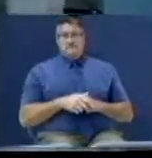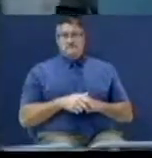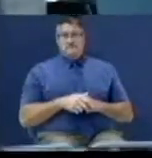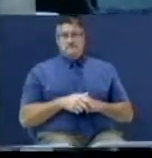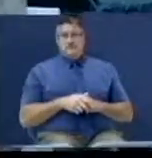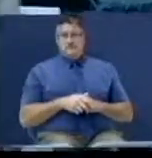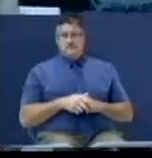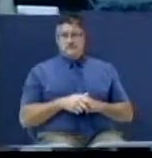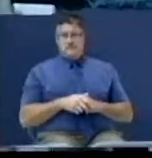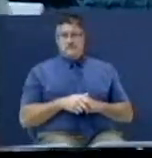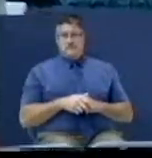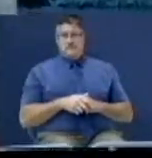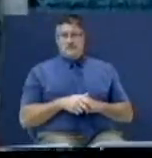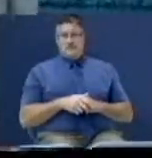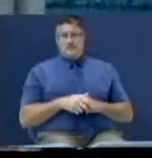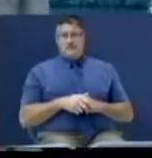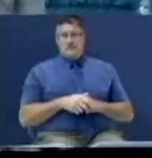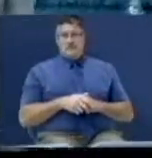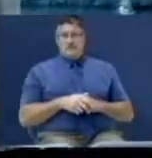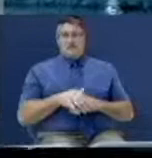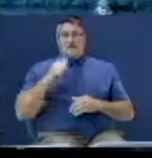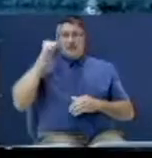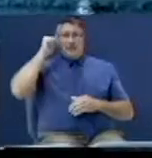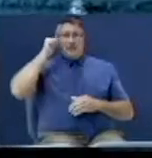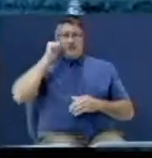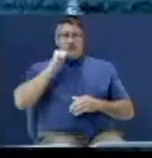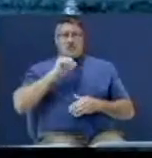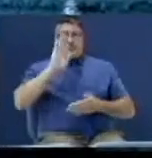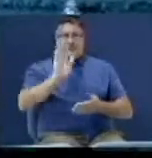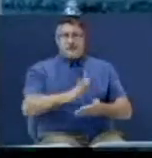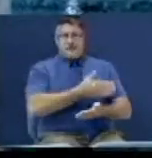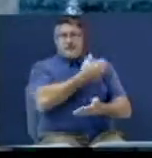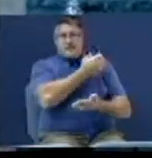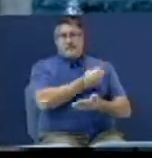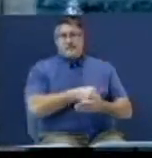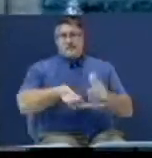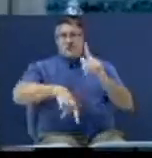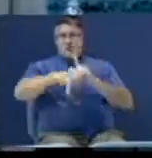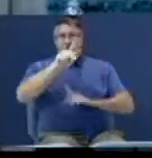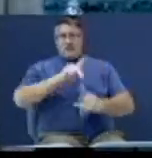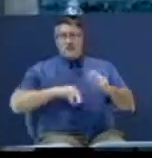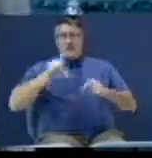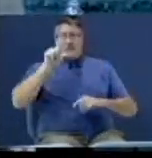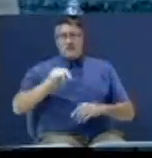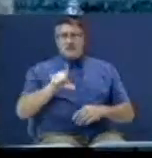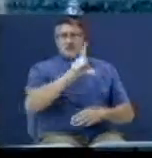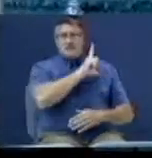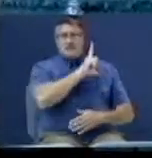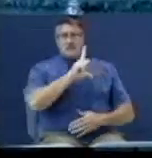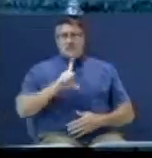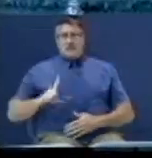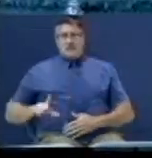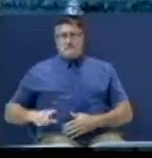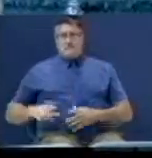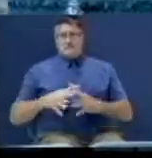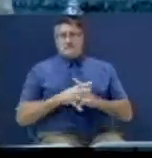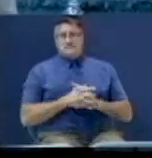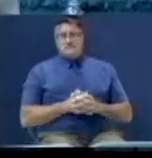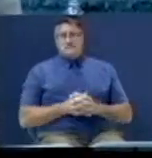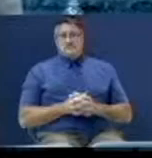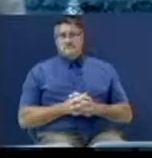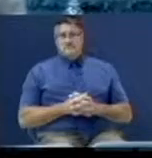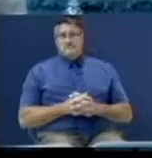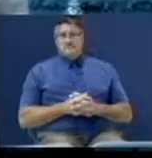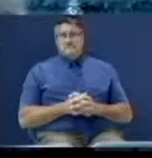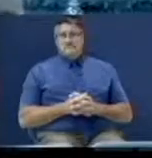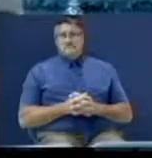O'Brien, girl sings a song, people need the Lord, and